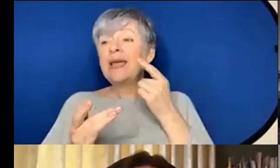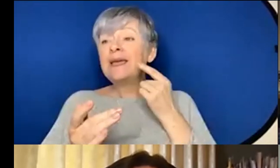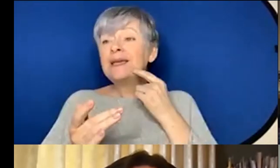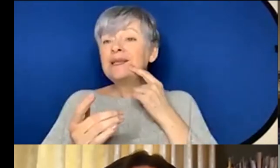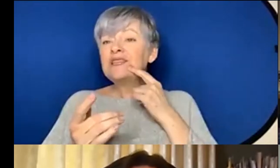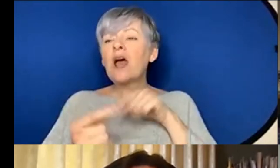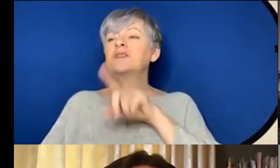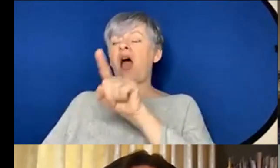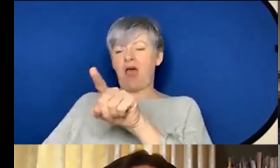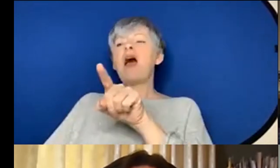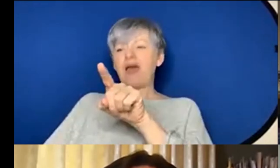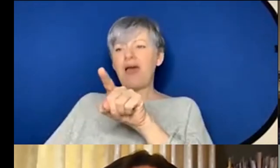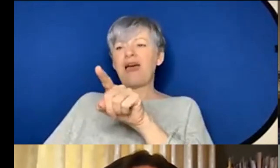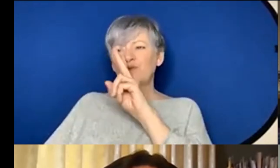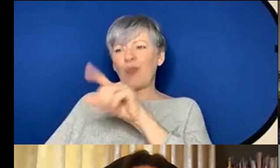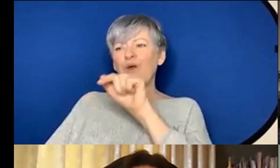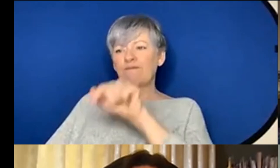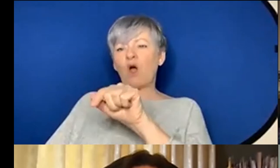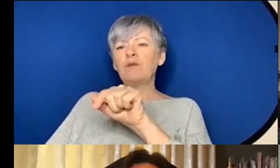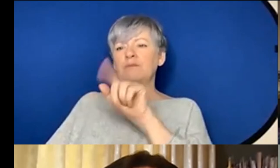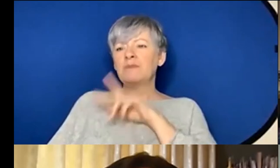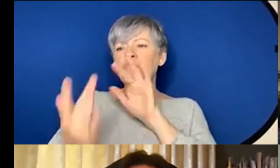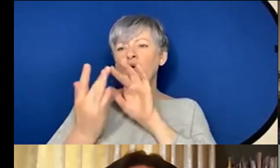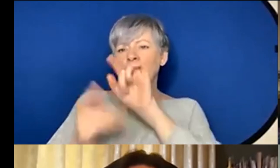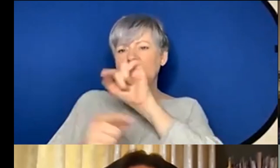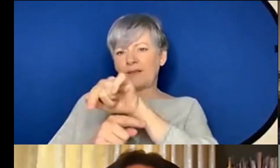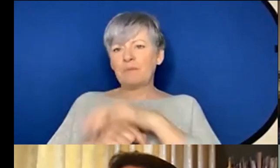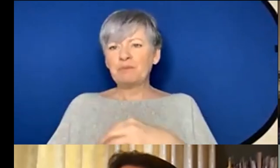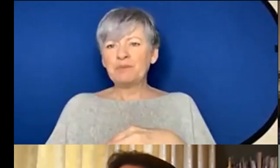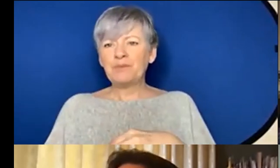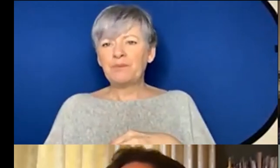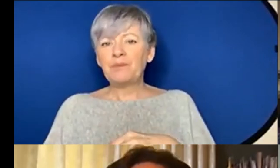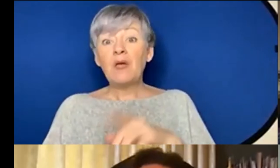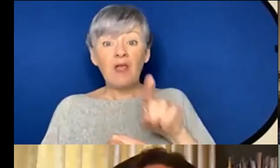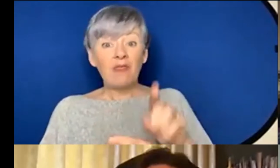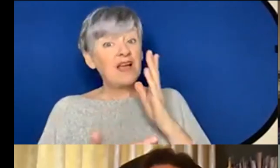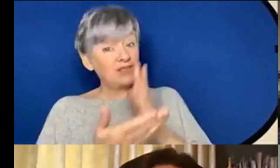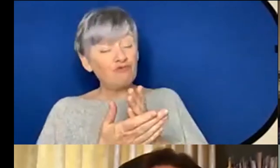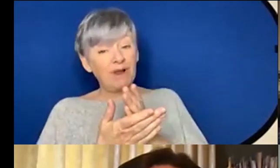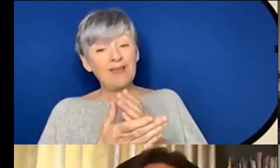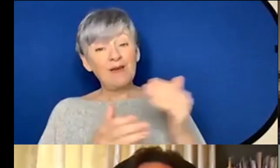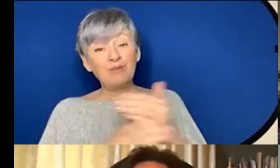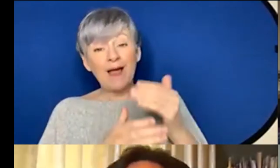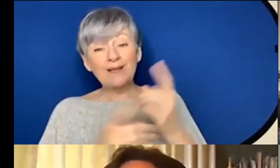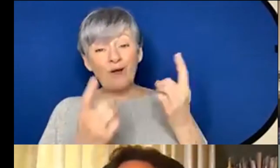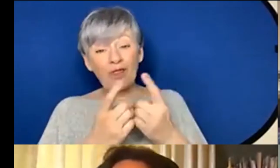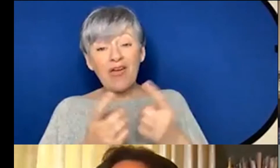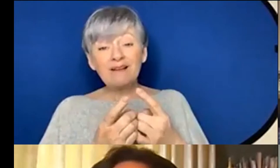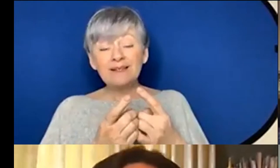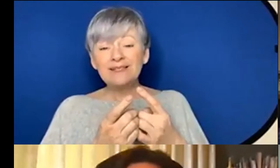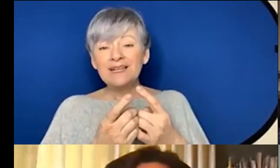go oh right that's that's what you're looking for it's okay for me to get in touch that's that's a really practical thing and I think there is um